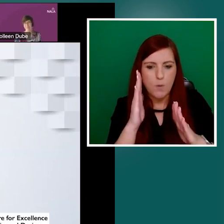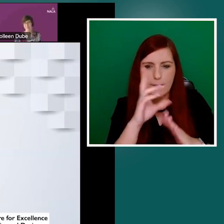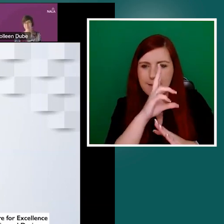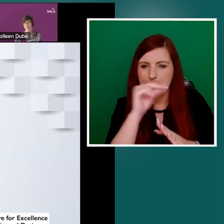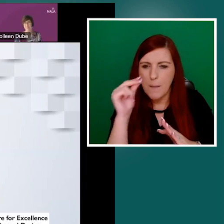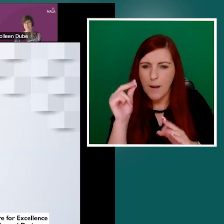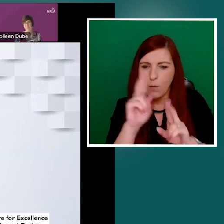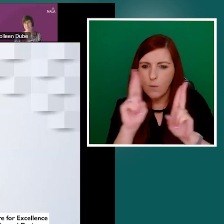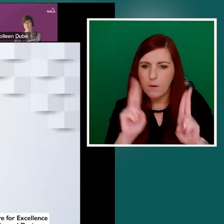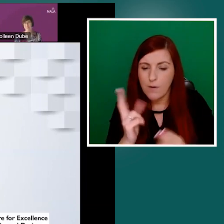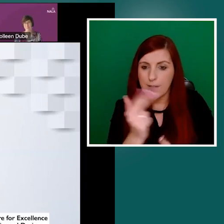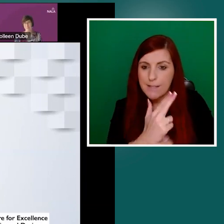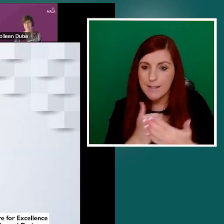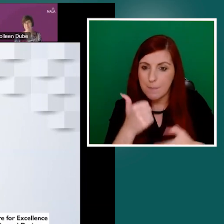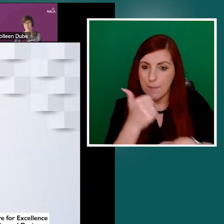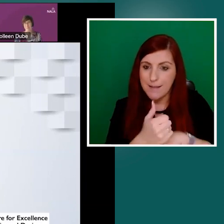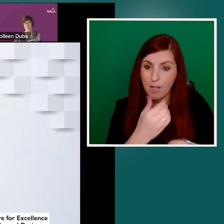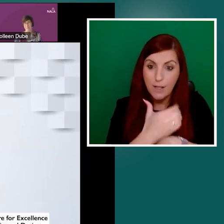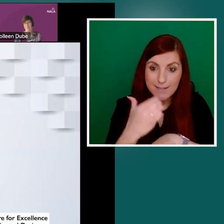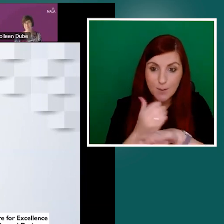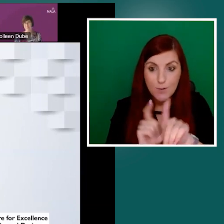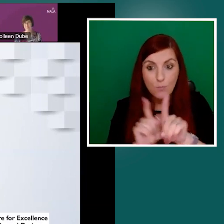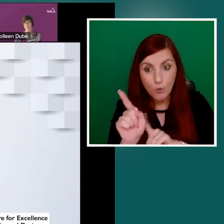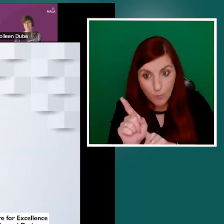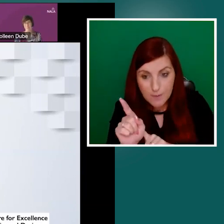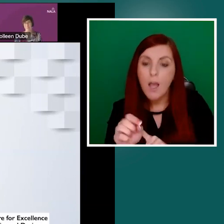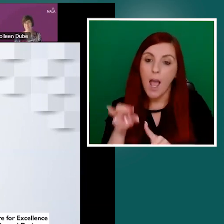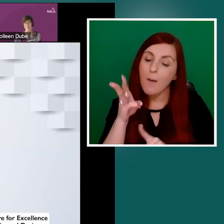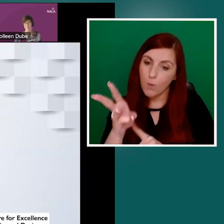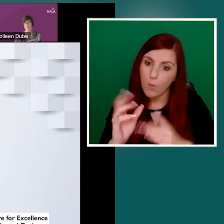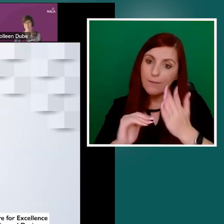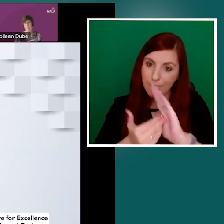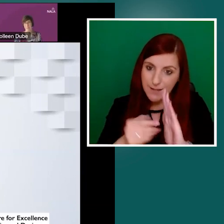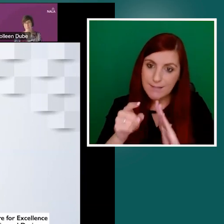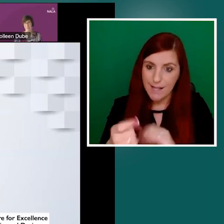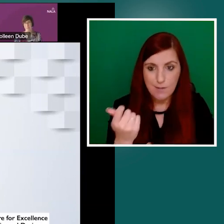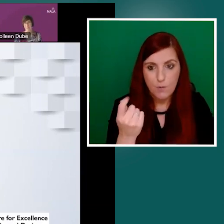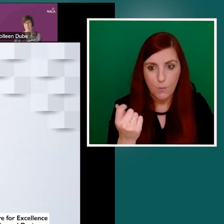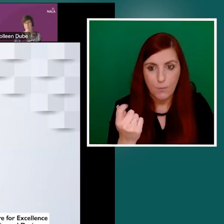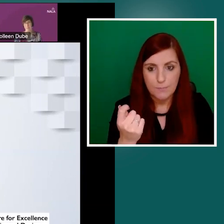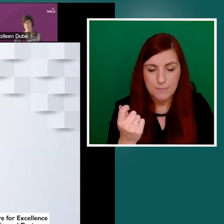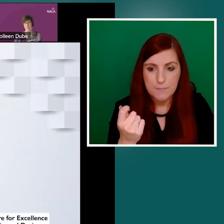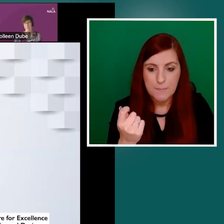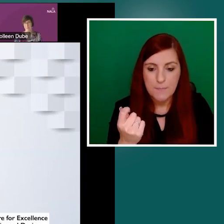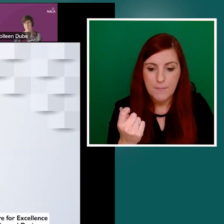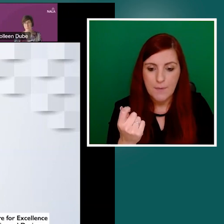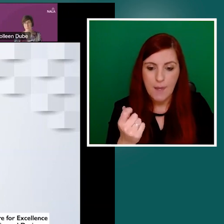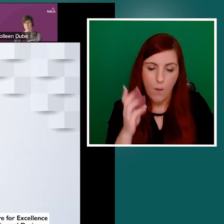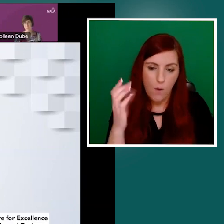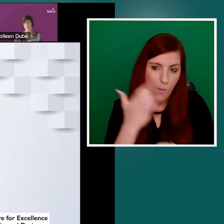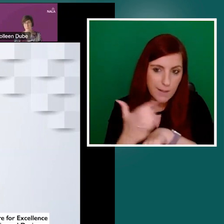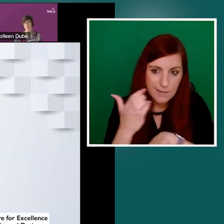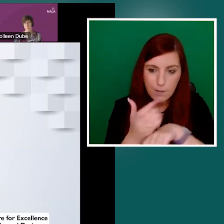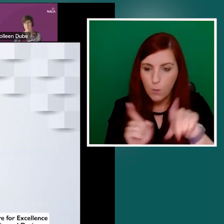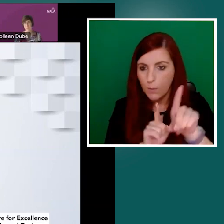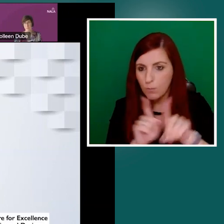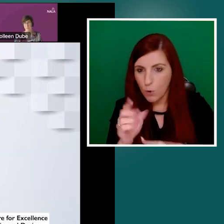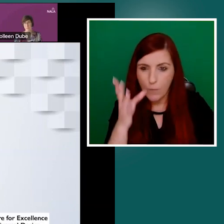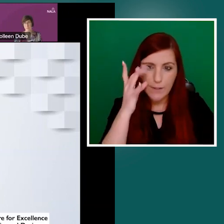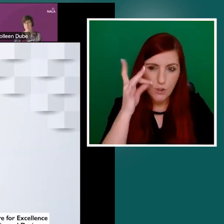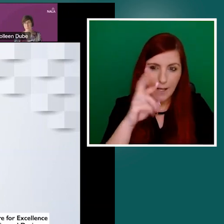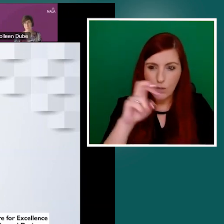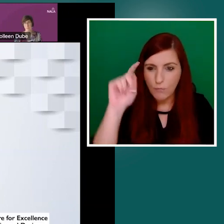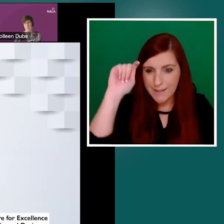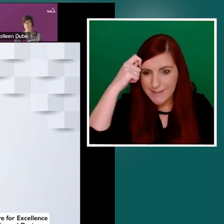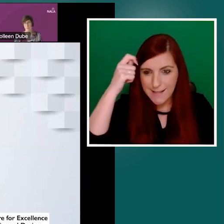we'll continually improve and check and retest these documents and attachments on our webpage to be sure that over the